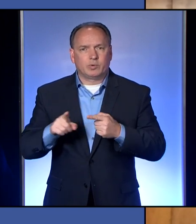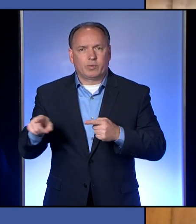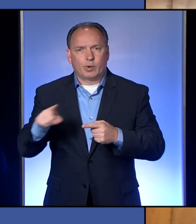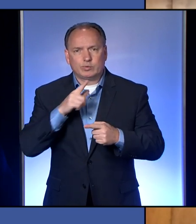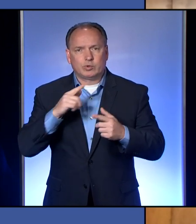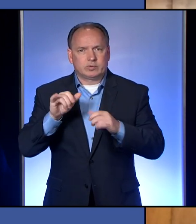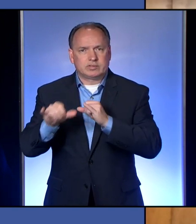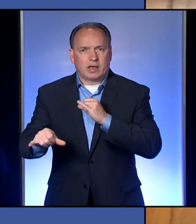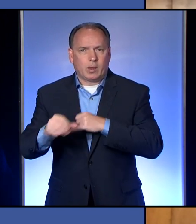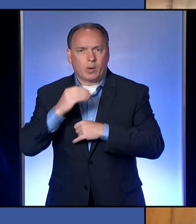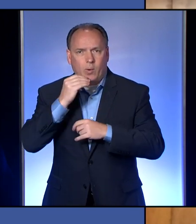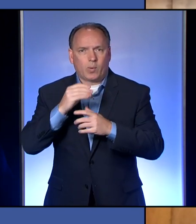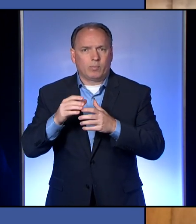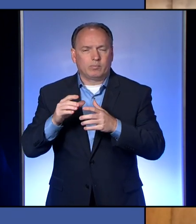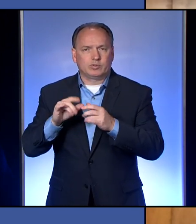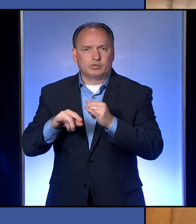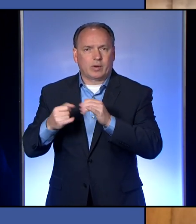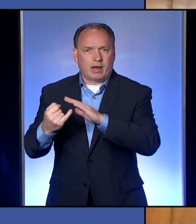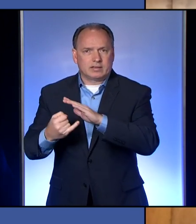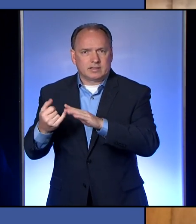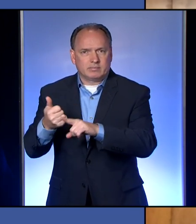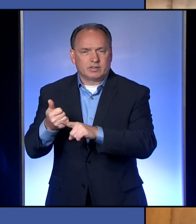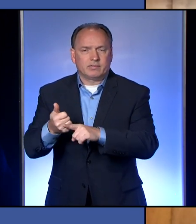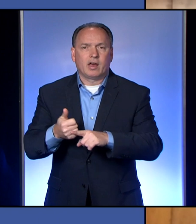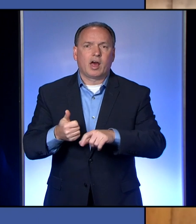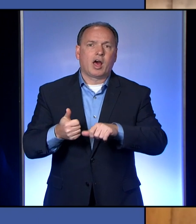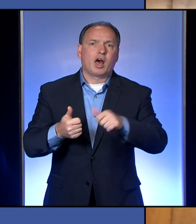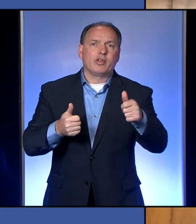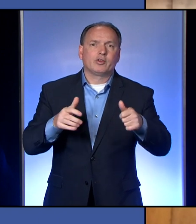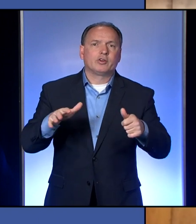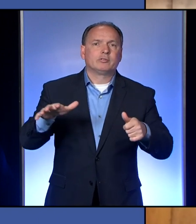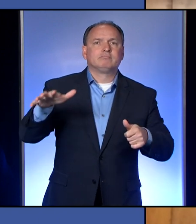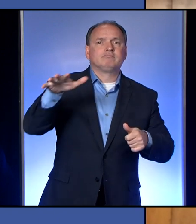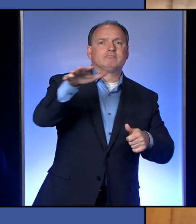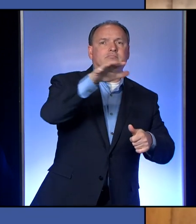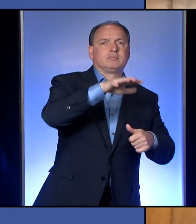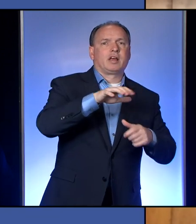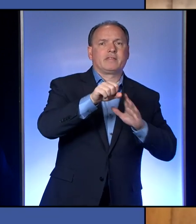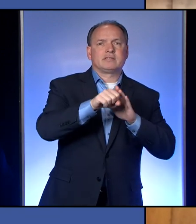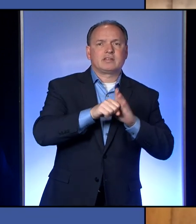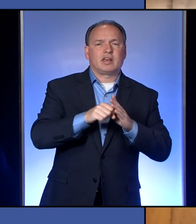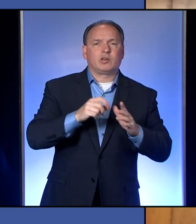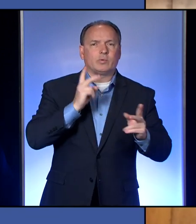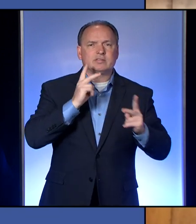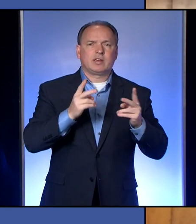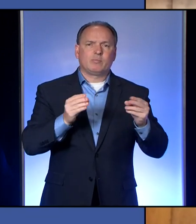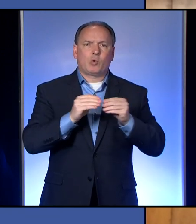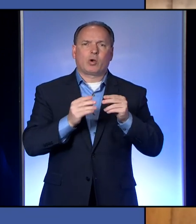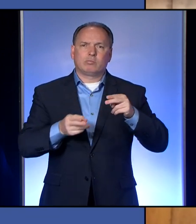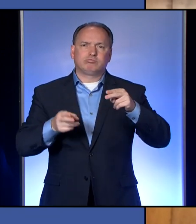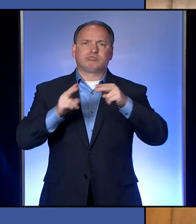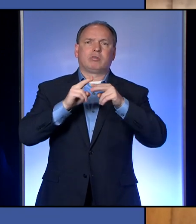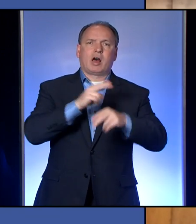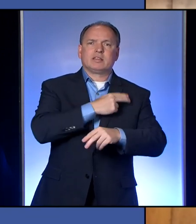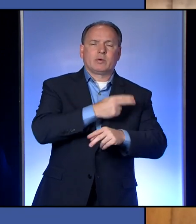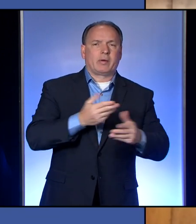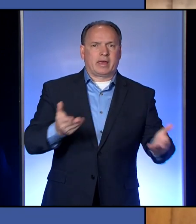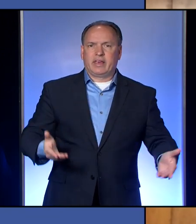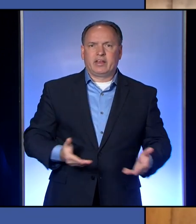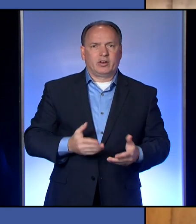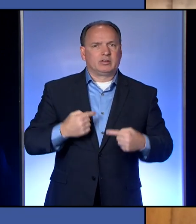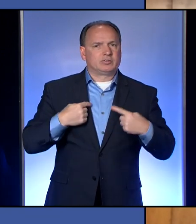in other parts of the state, we've seen a lot more hospitalization than here. We have not got anywhere near